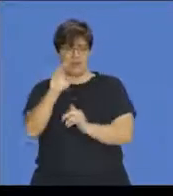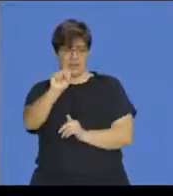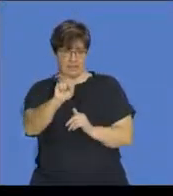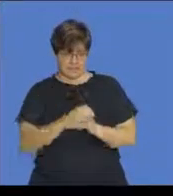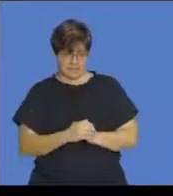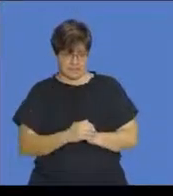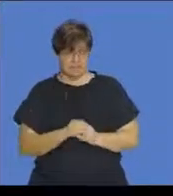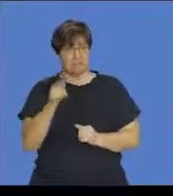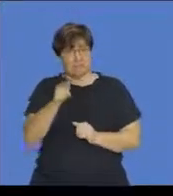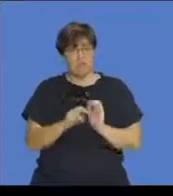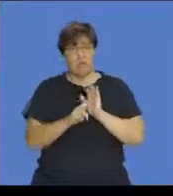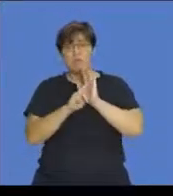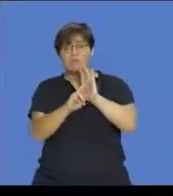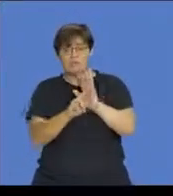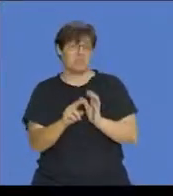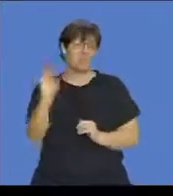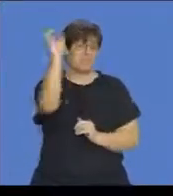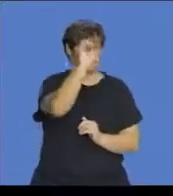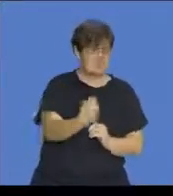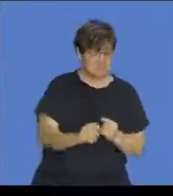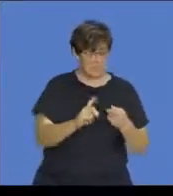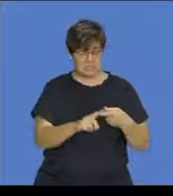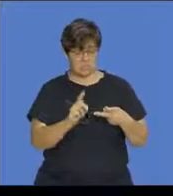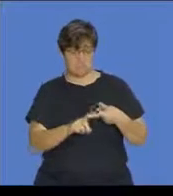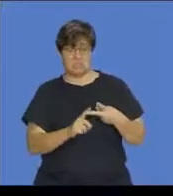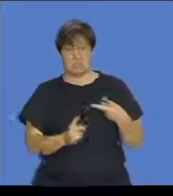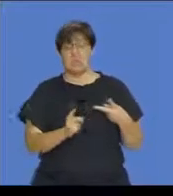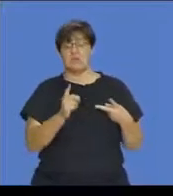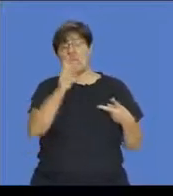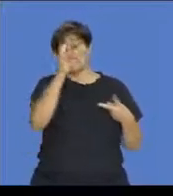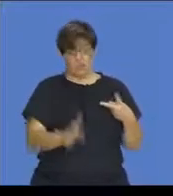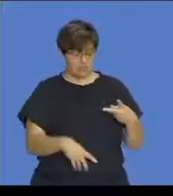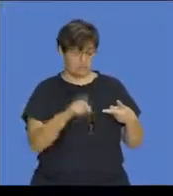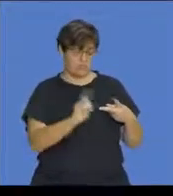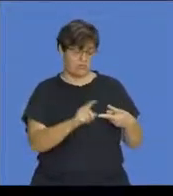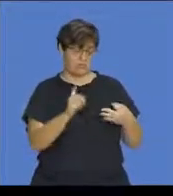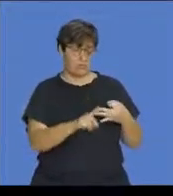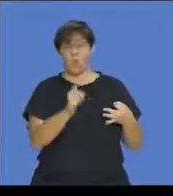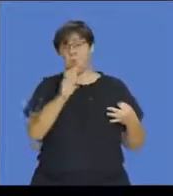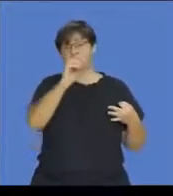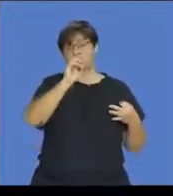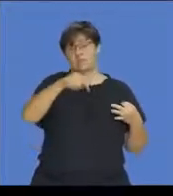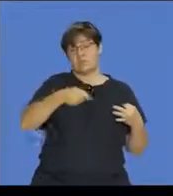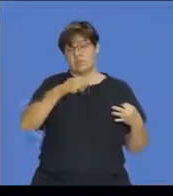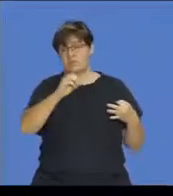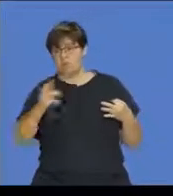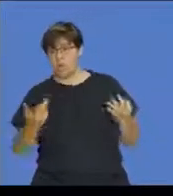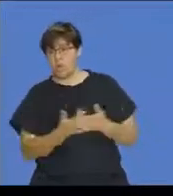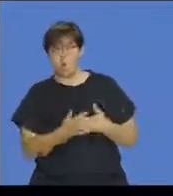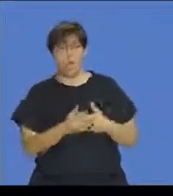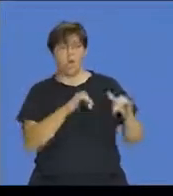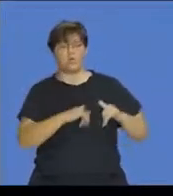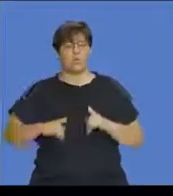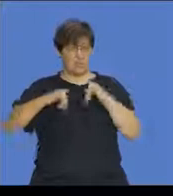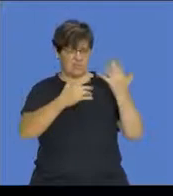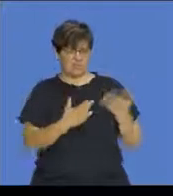this can be represented as a percentage. It can be represented as a fraction and that could be a common fraction. So it could